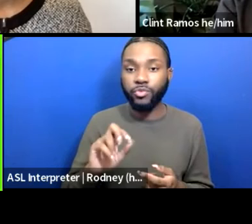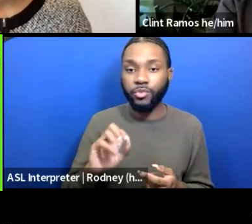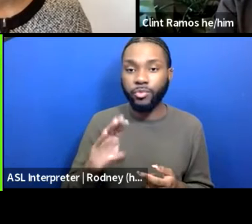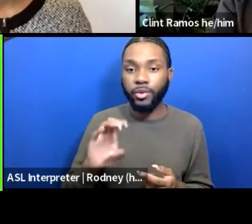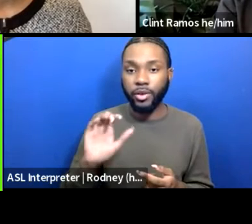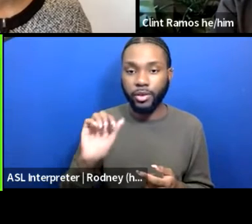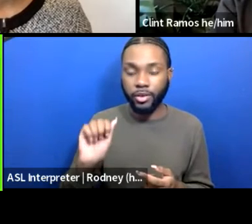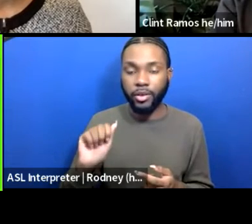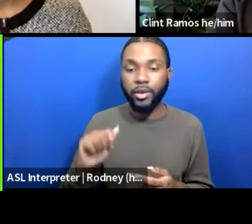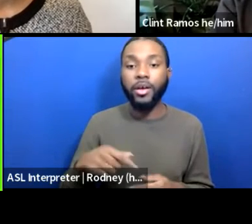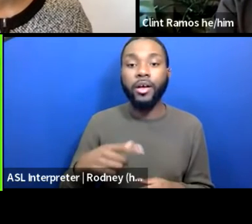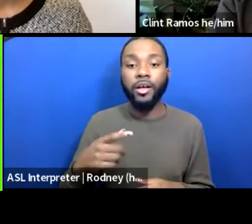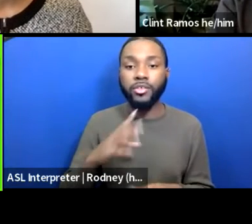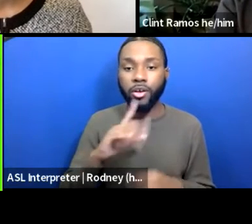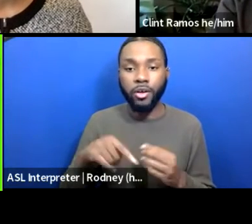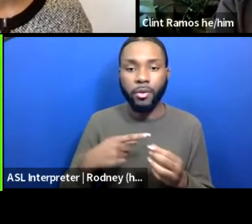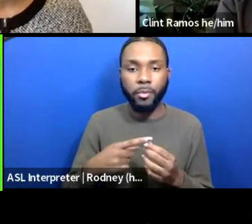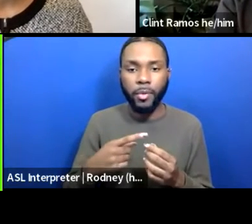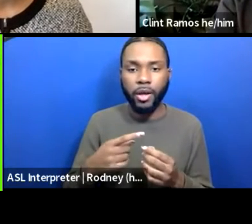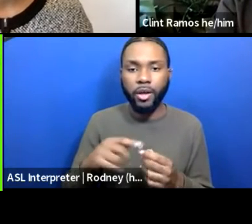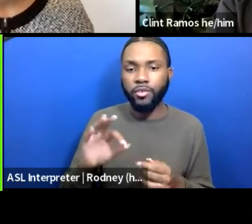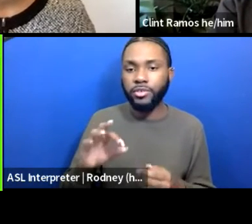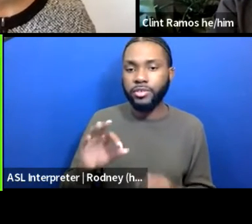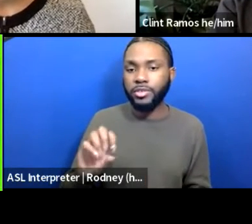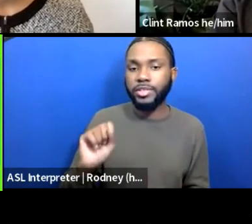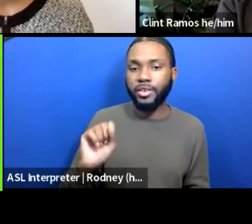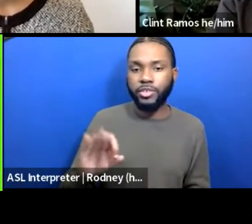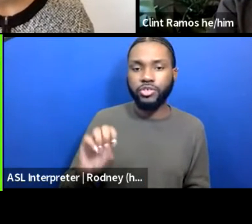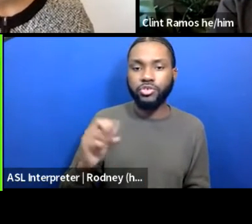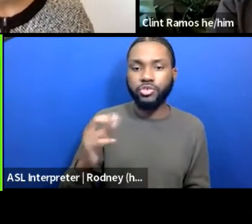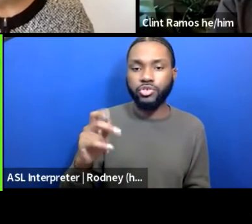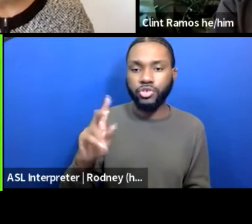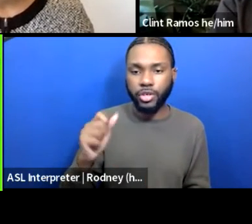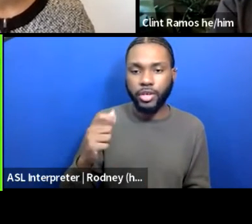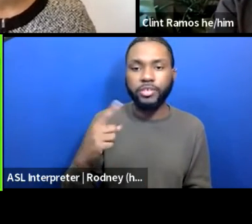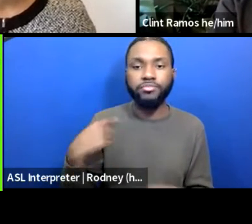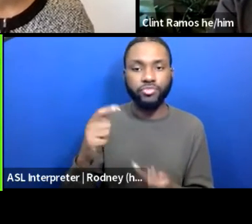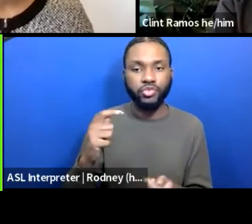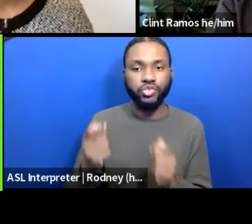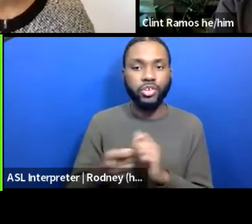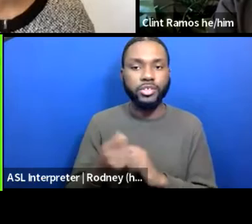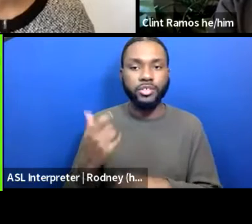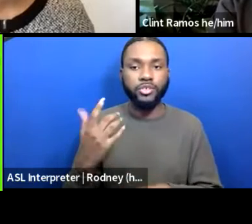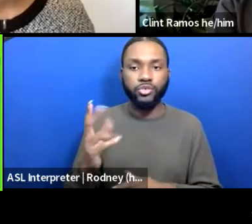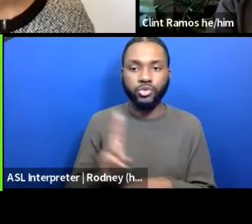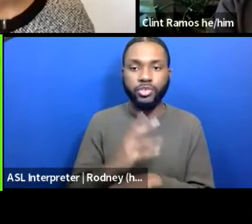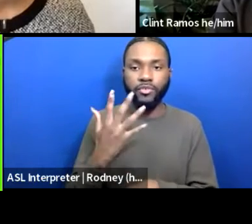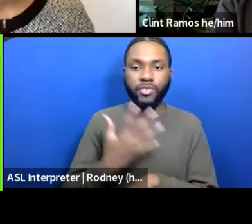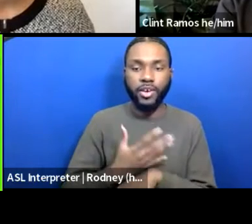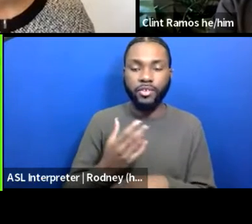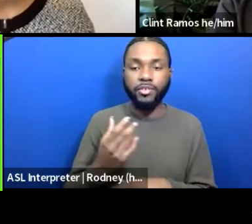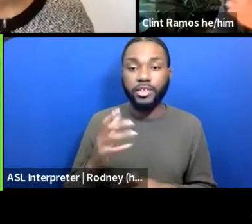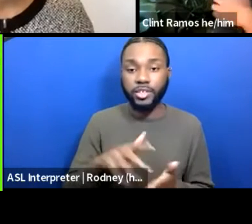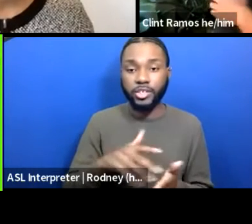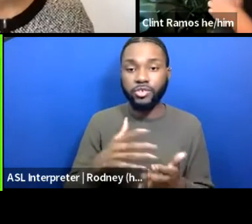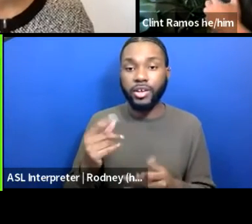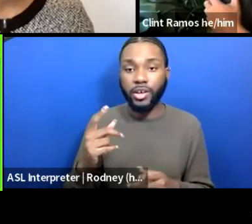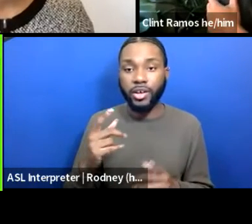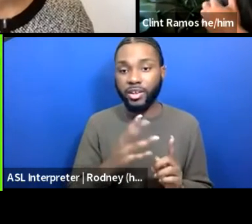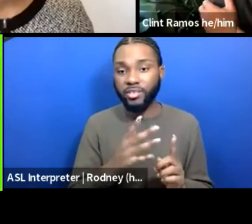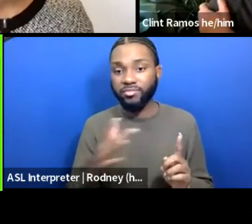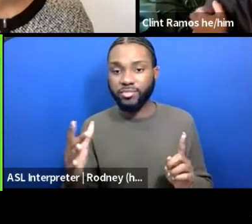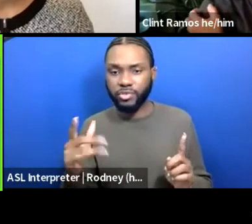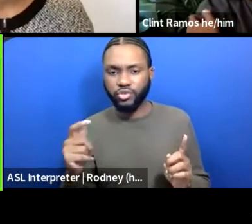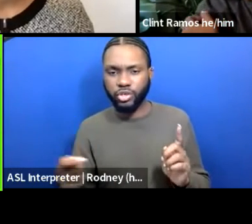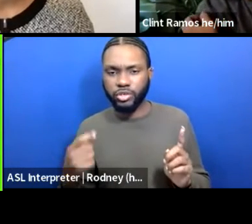has been actively humanizing rehearsal schedules since 2018, choosing a five-day schedule. And no 10 and 12 since 2020. I want to hear from